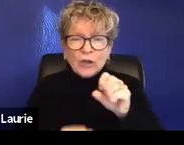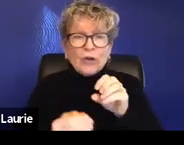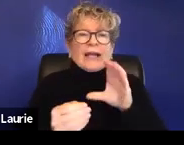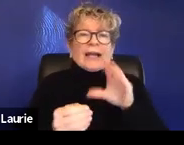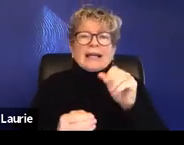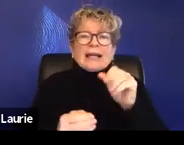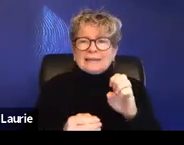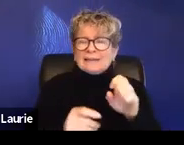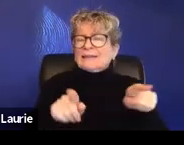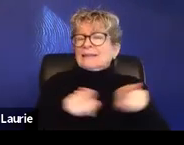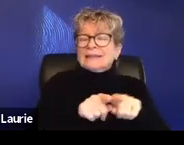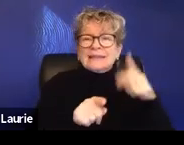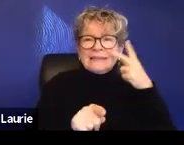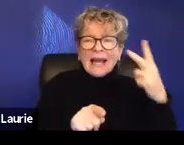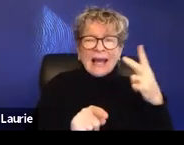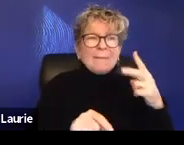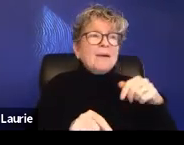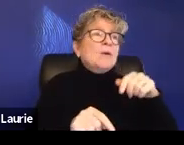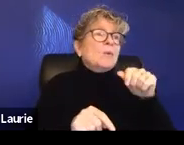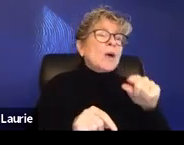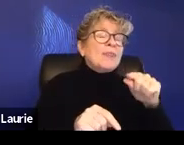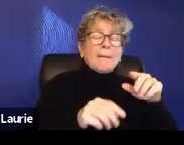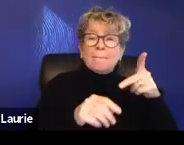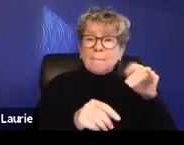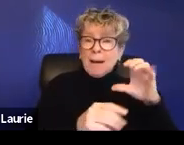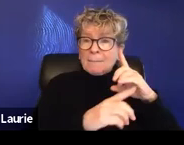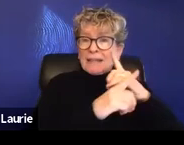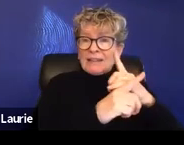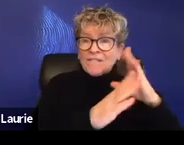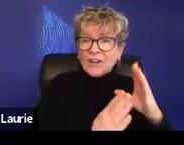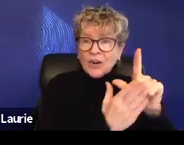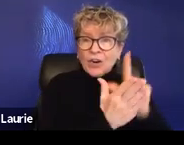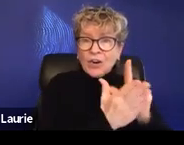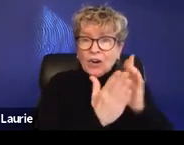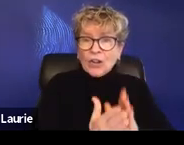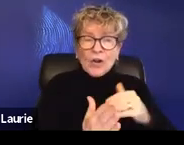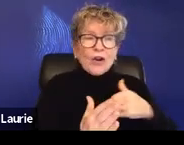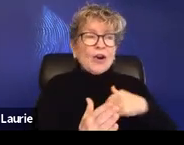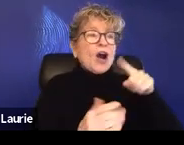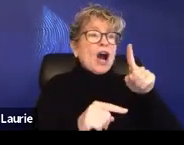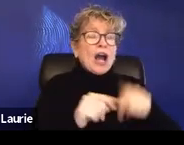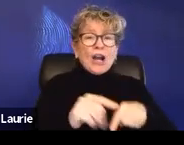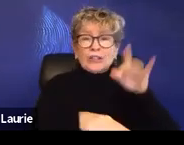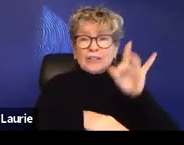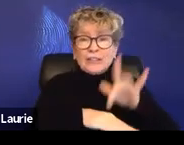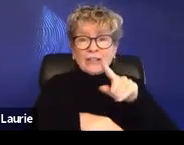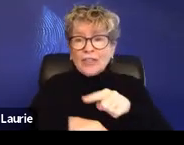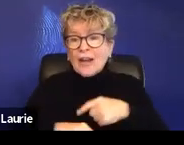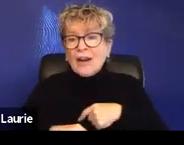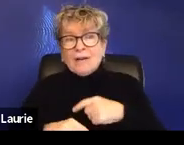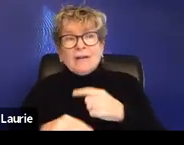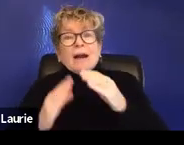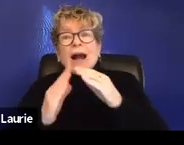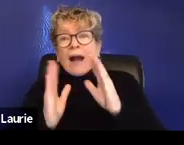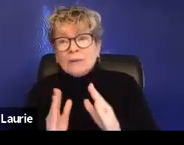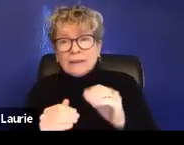case. I couldn't work on their family law case. I couldn't work on their employment case. And, um, as frustrating as that felt, it